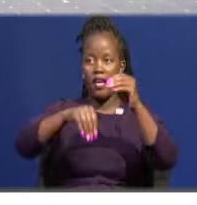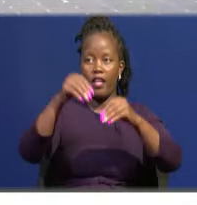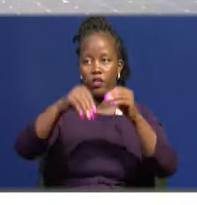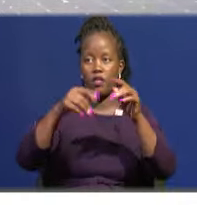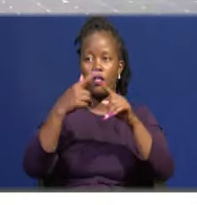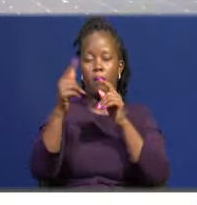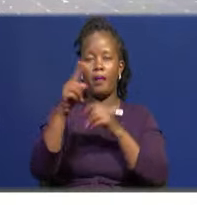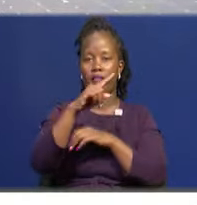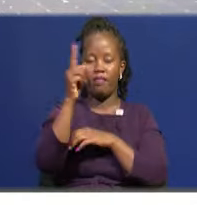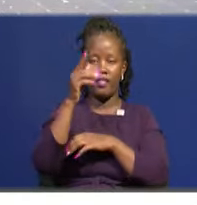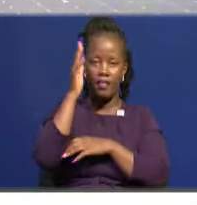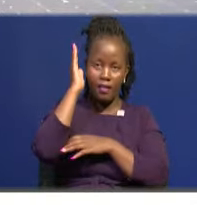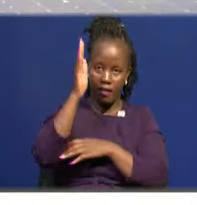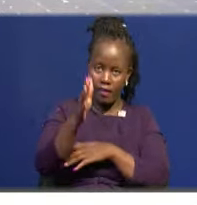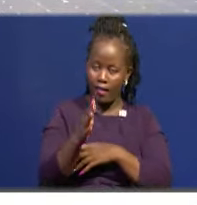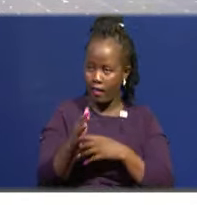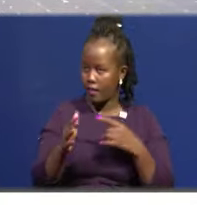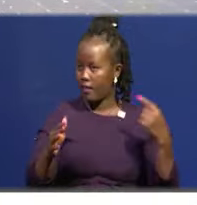over and listen up.